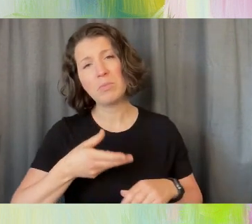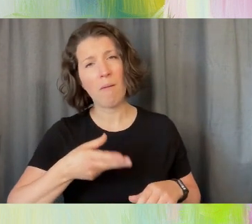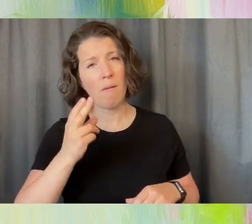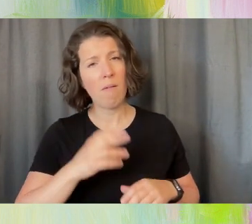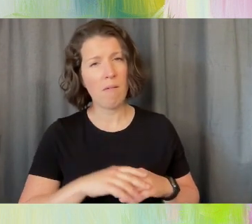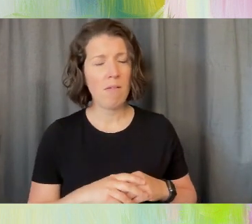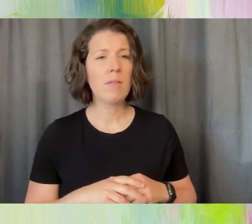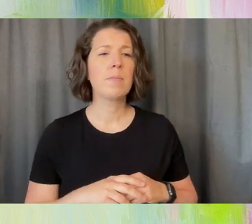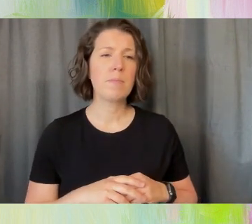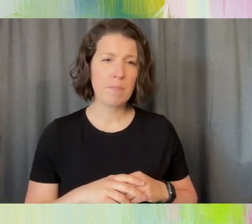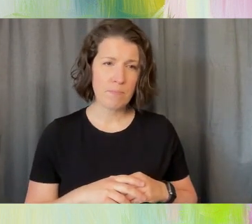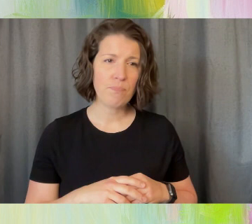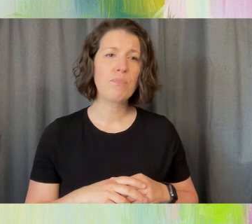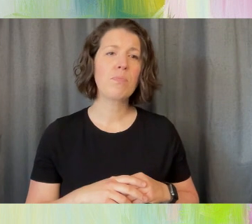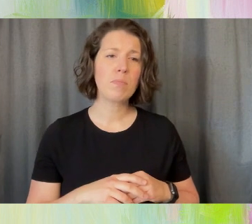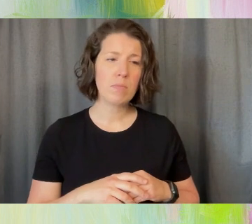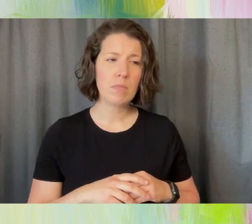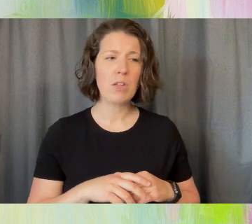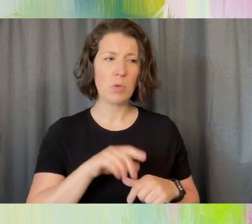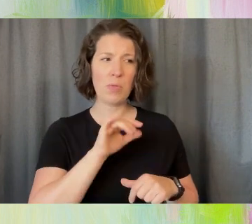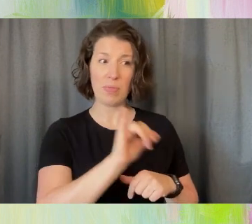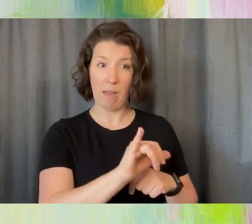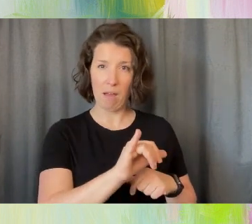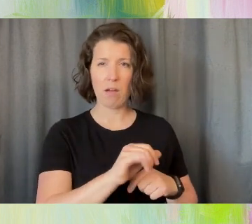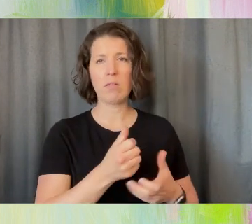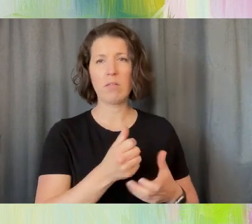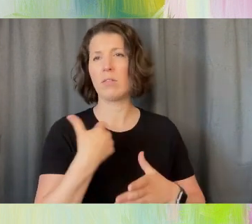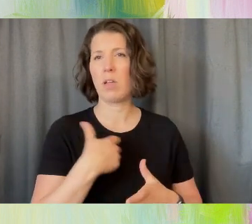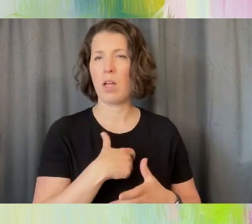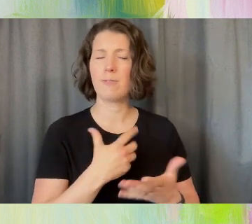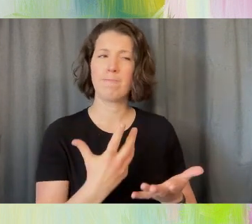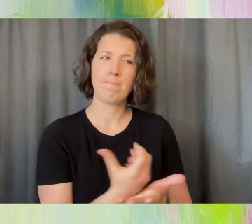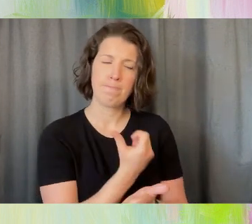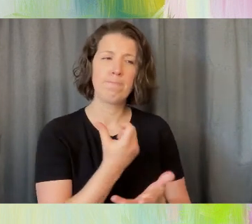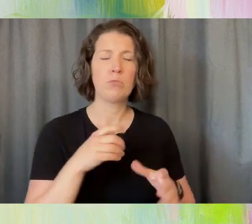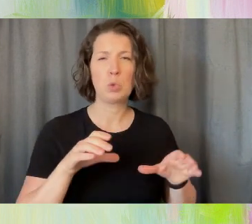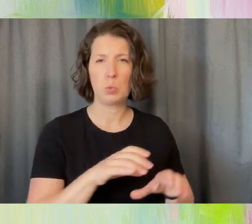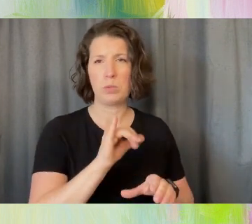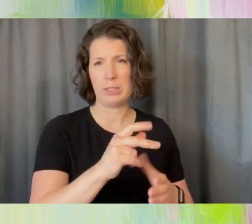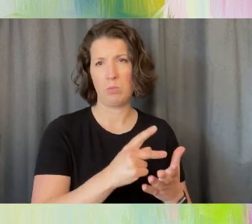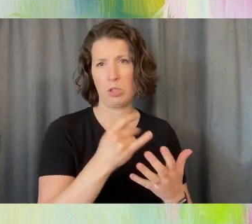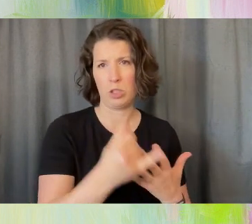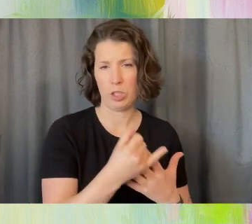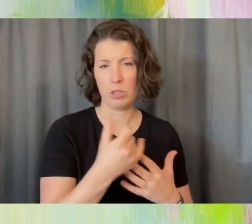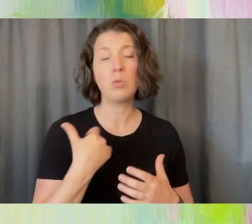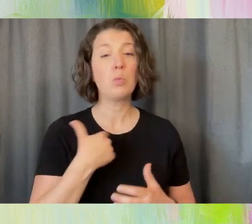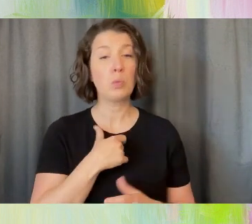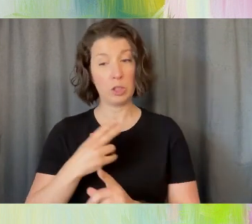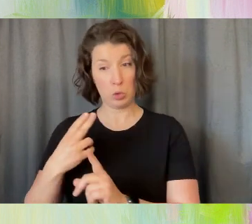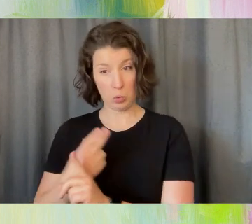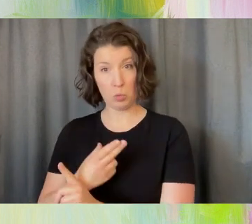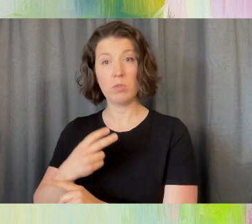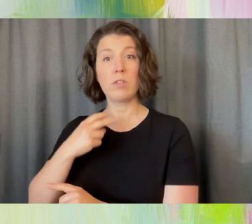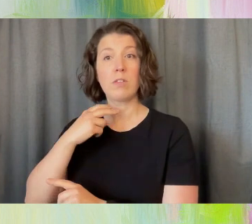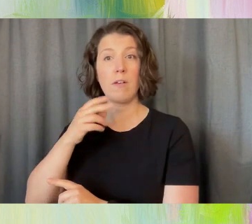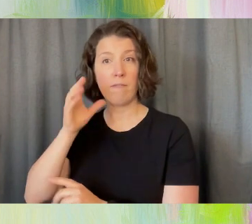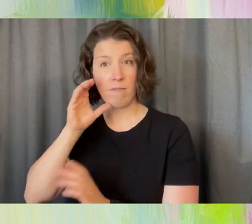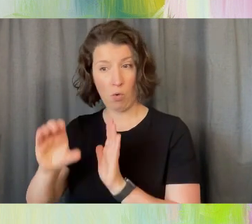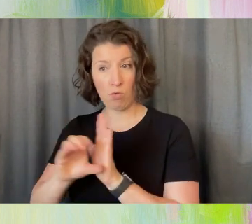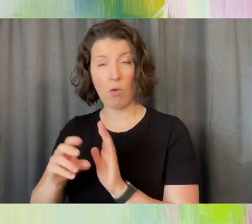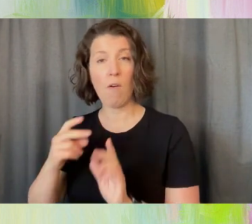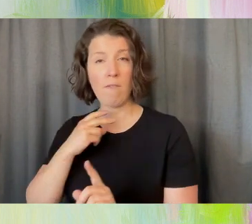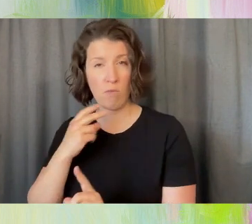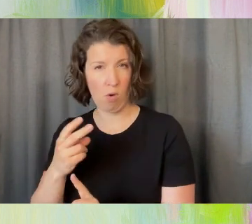this is what prompted us to do this project. We use the Photo Voice, as you heard, because this is a